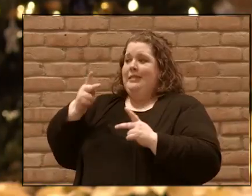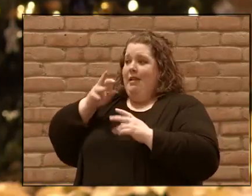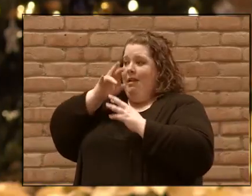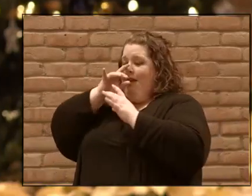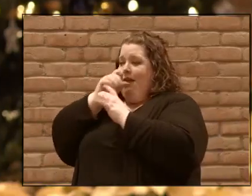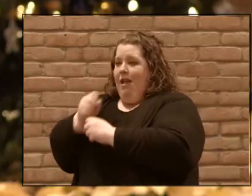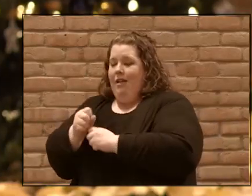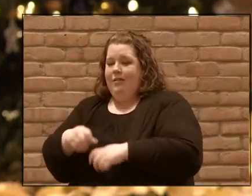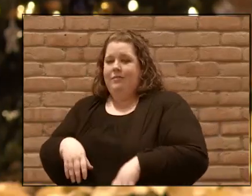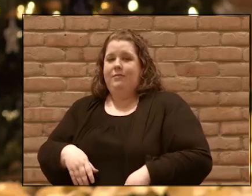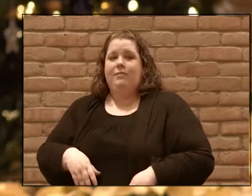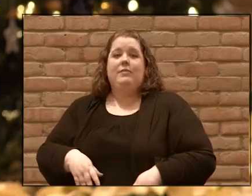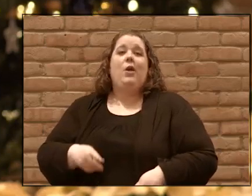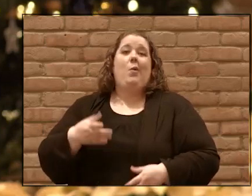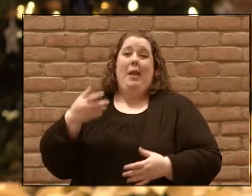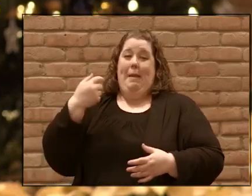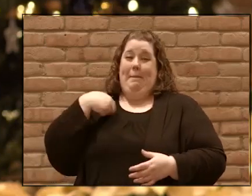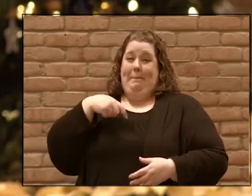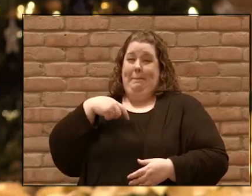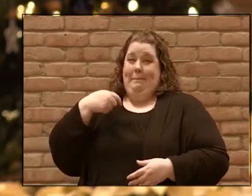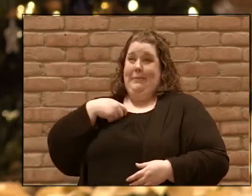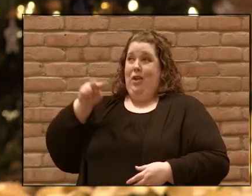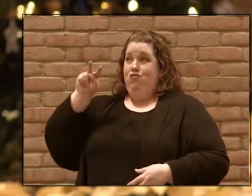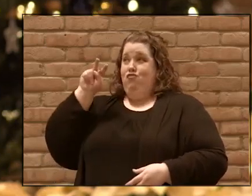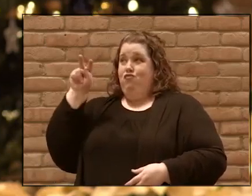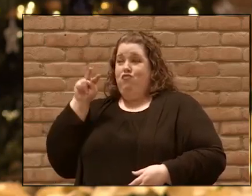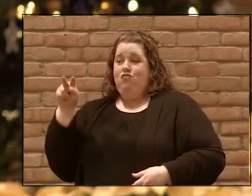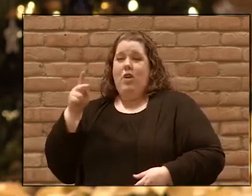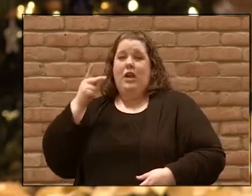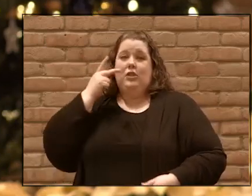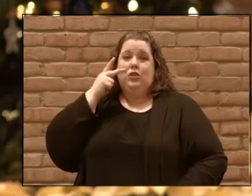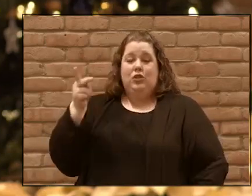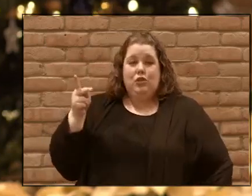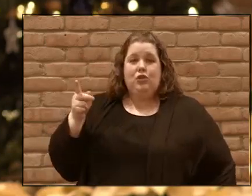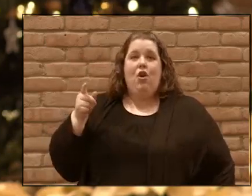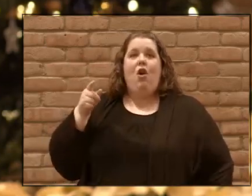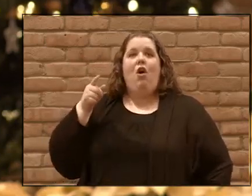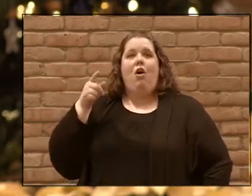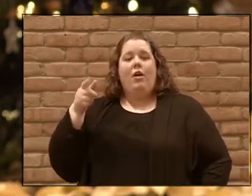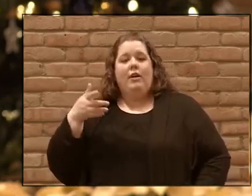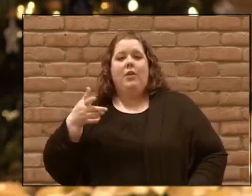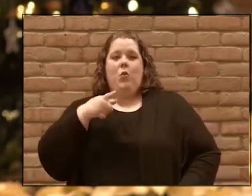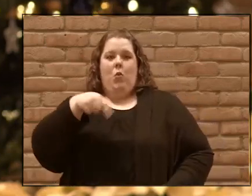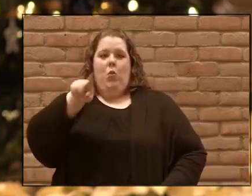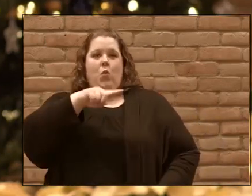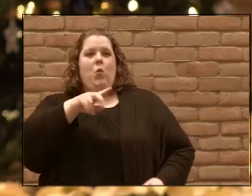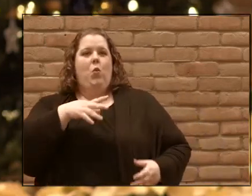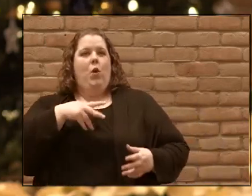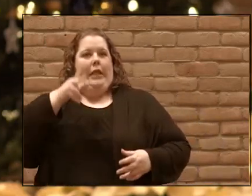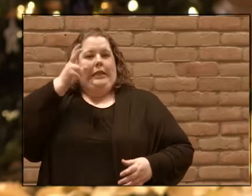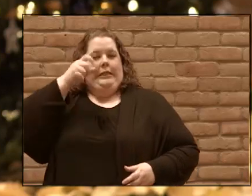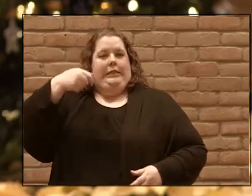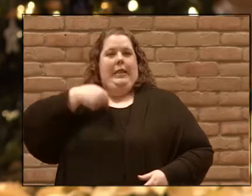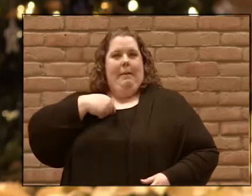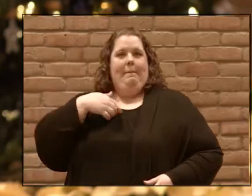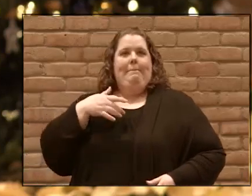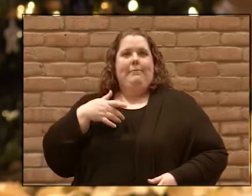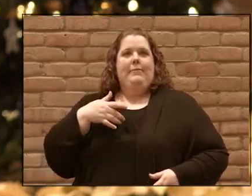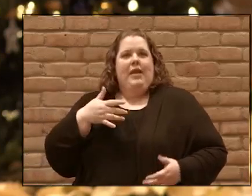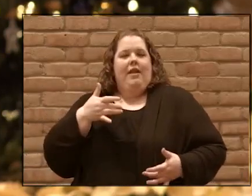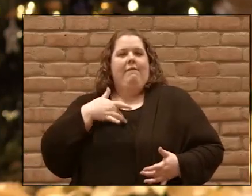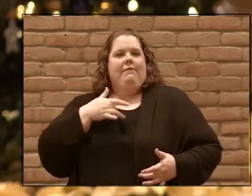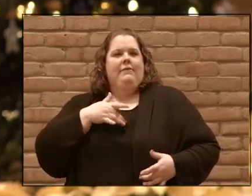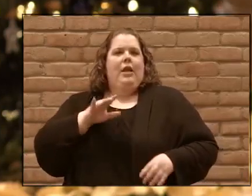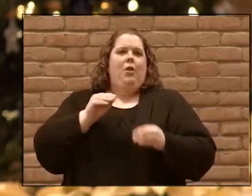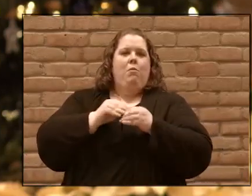you, when I read these verses, maybe that lean a little more to the left, you're saying, there it is. It's socialism. That's how we should be living. Or